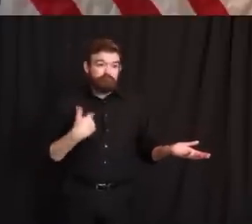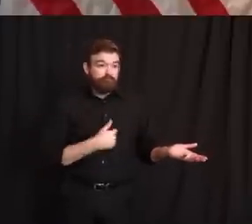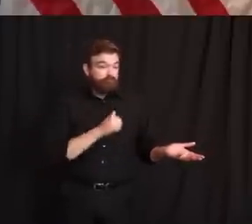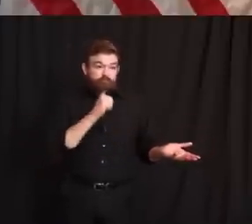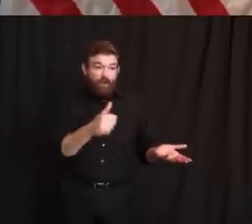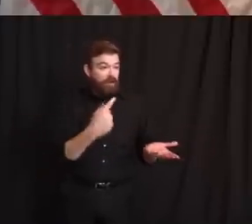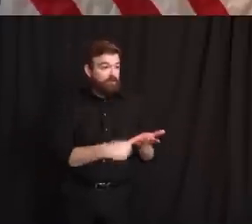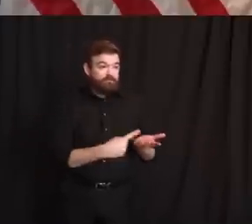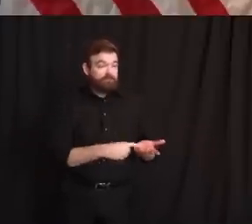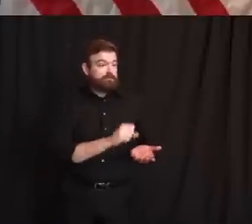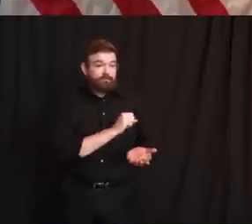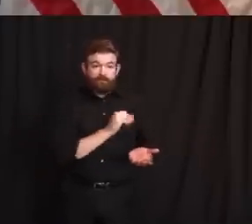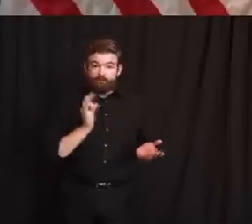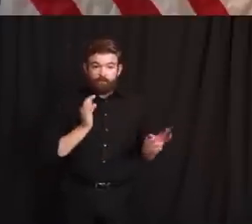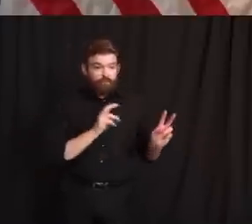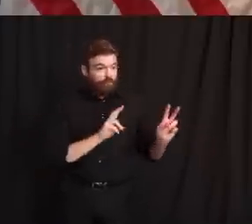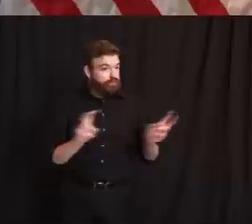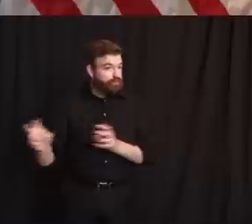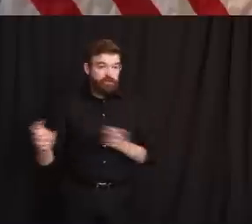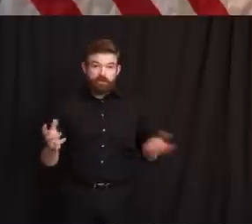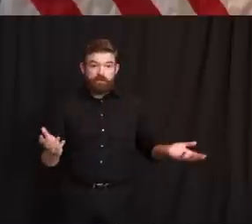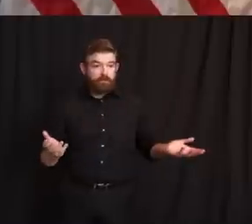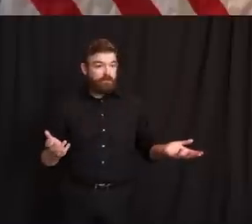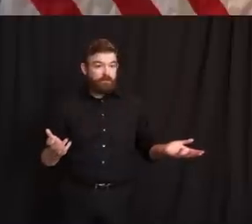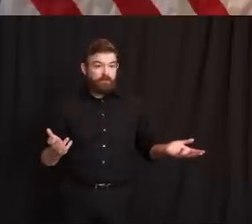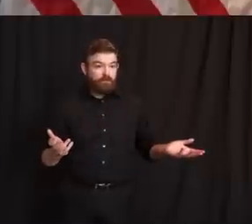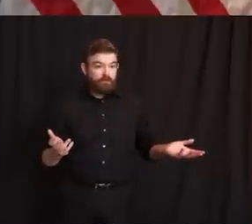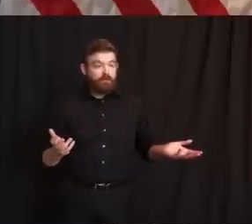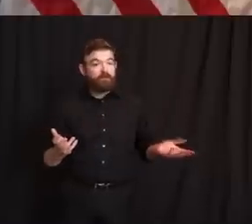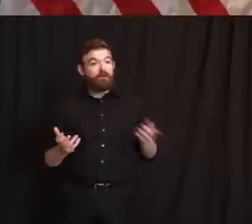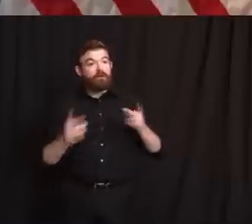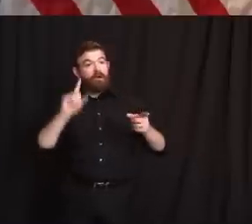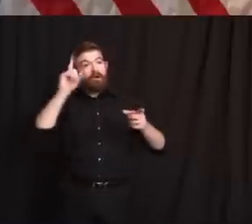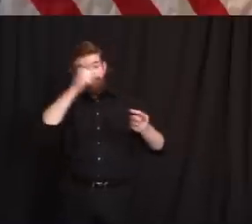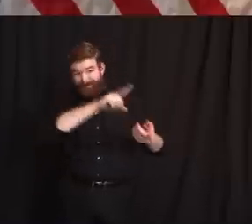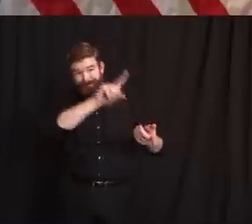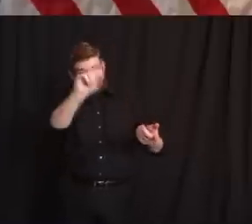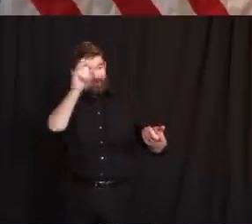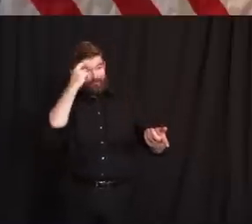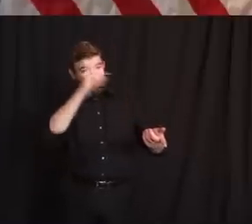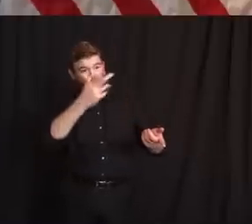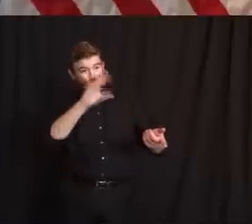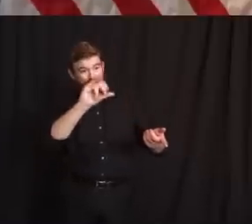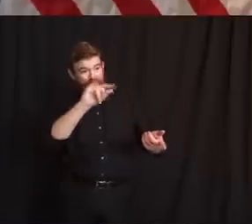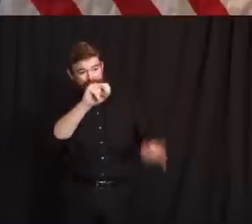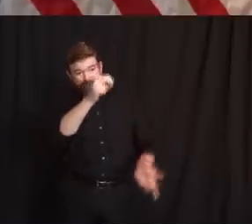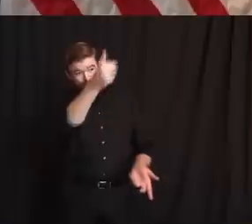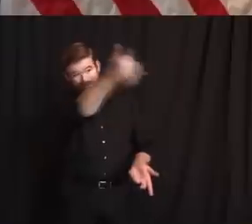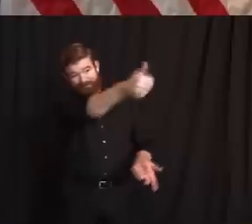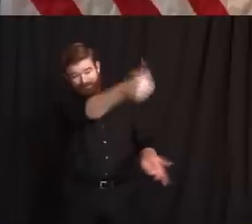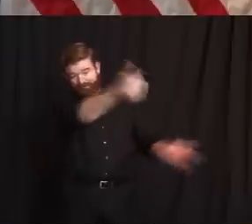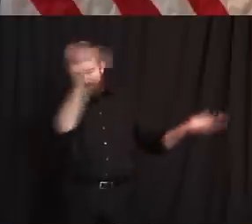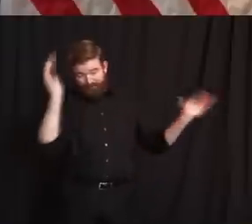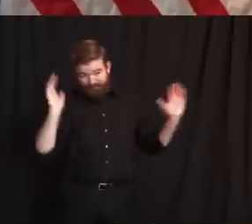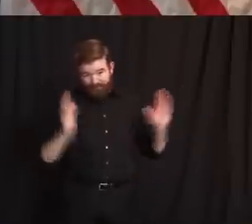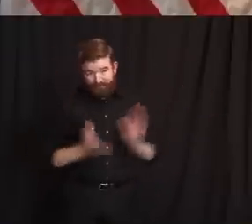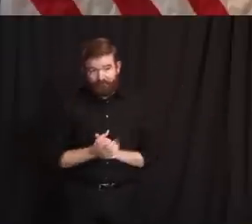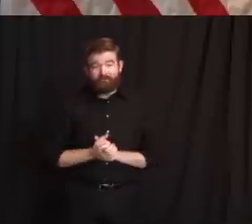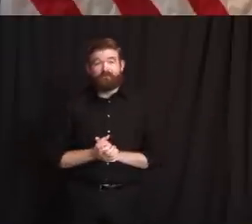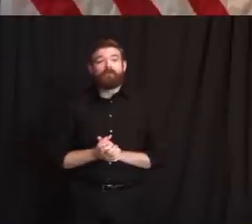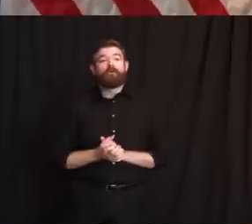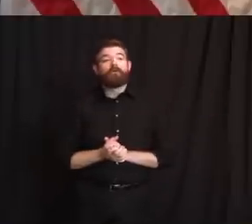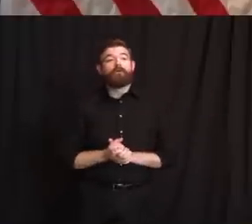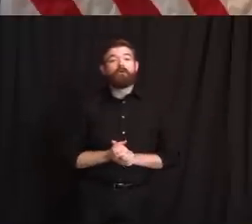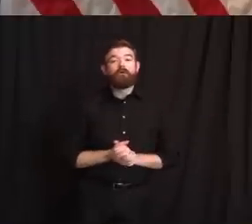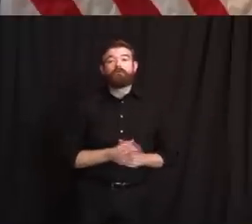Governor, what's your response to the anonymous letter written by DOH employees who allege that your administration's response to COVID